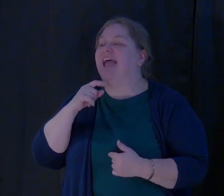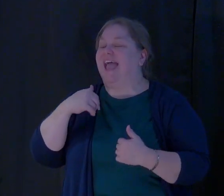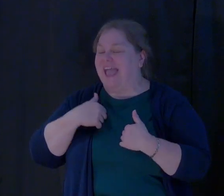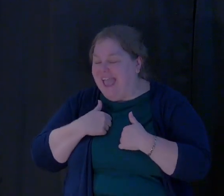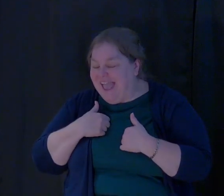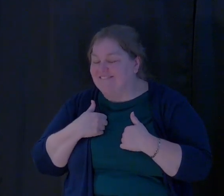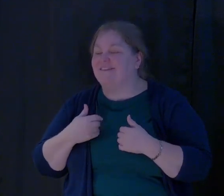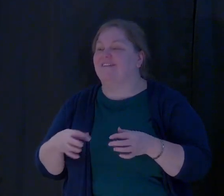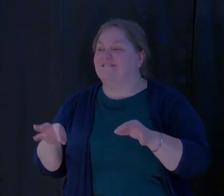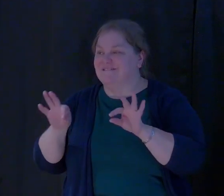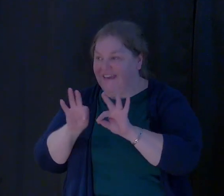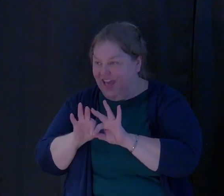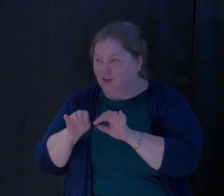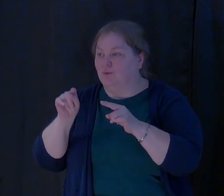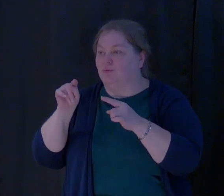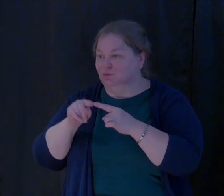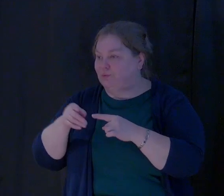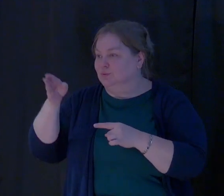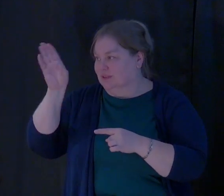to God.